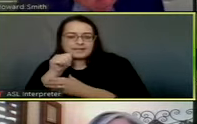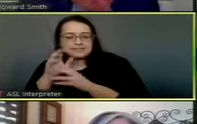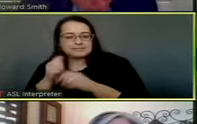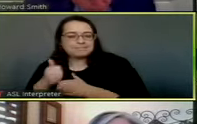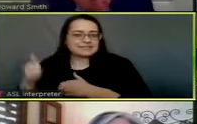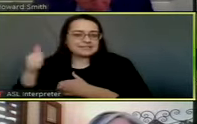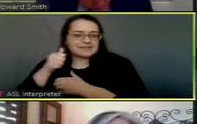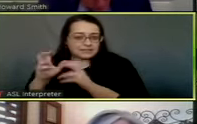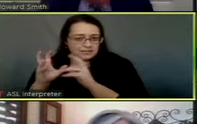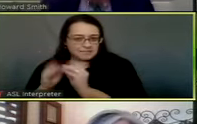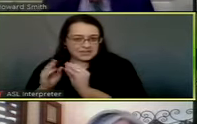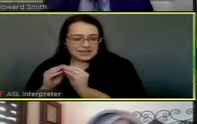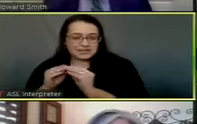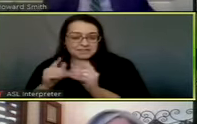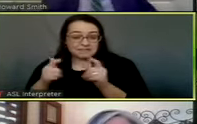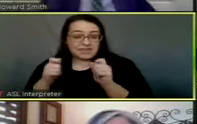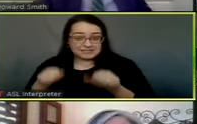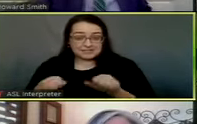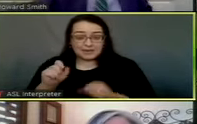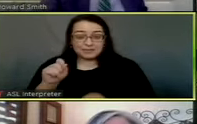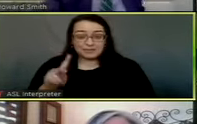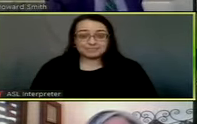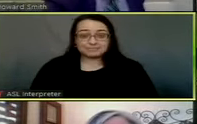as quickly as we can.